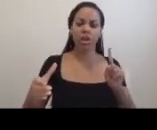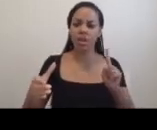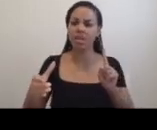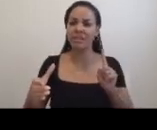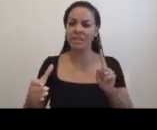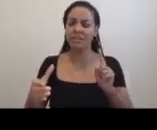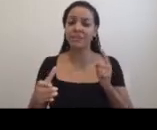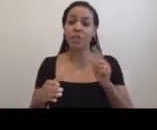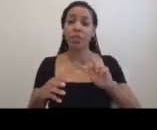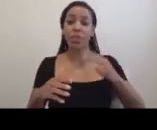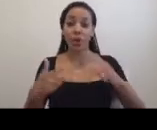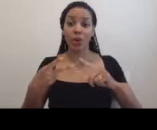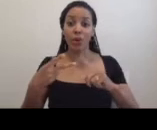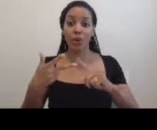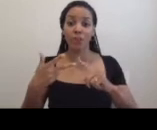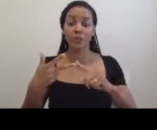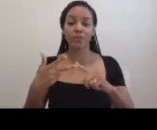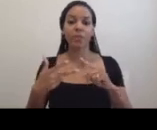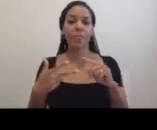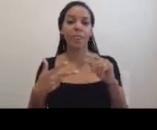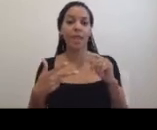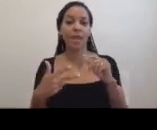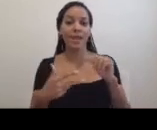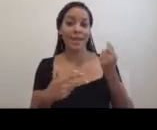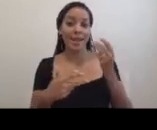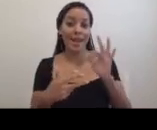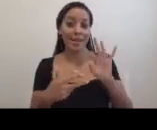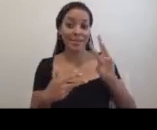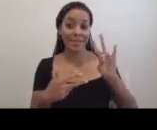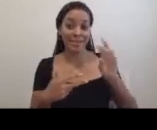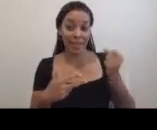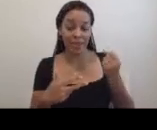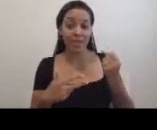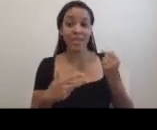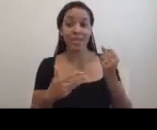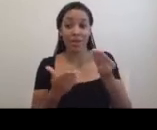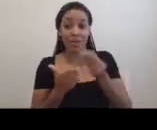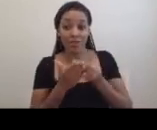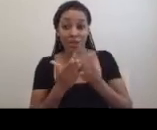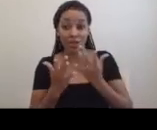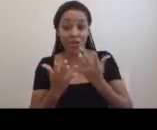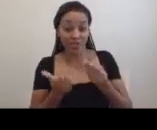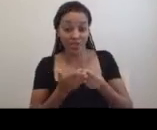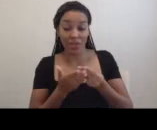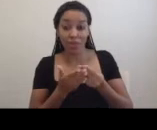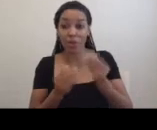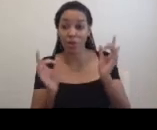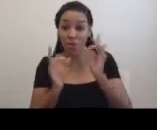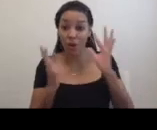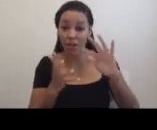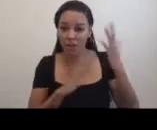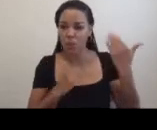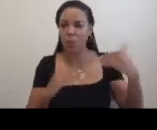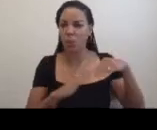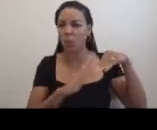1970s fiscal crisis was a real crisis. There was a hysteria afoot.